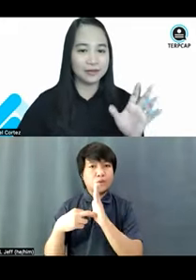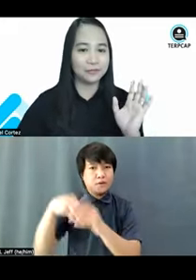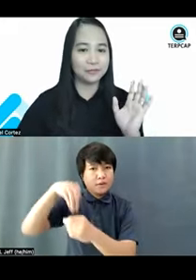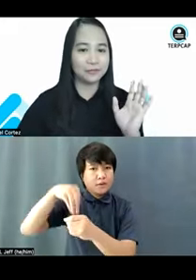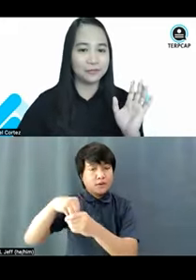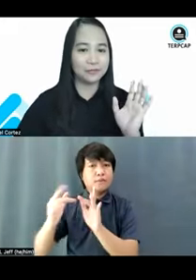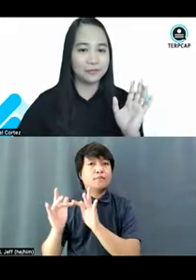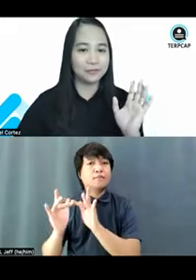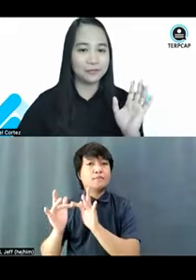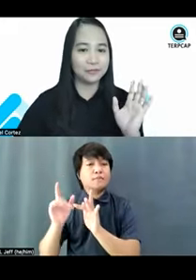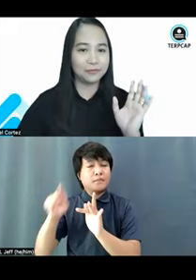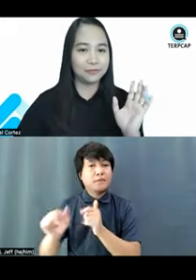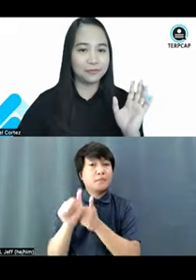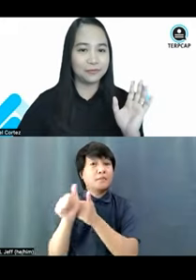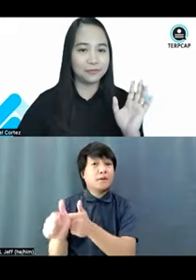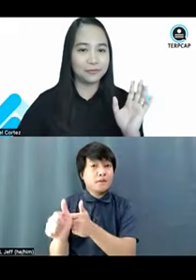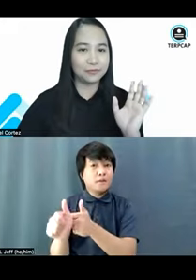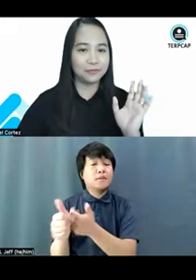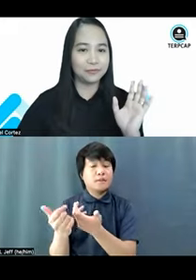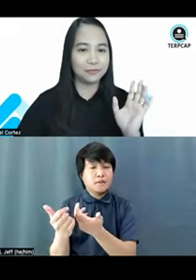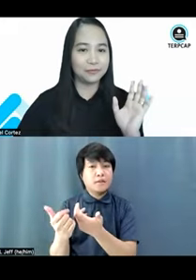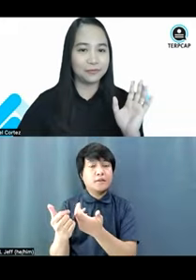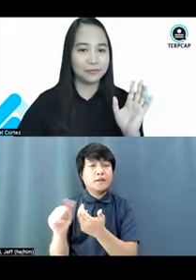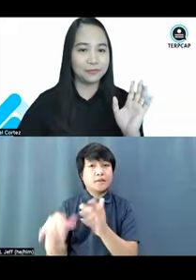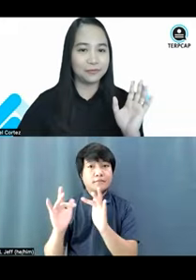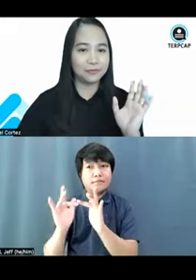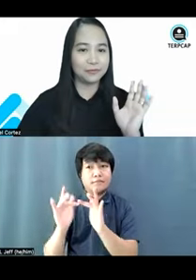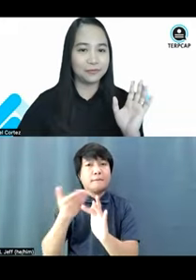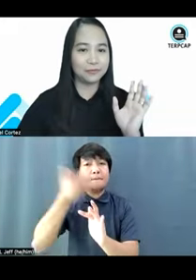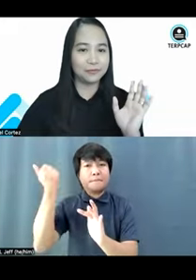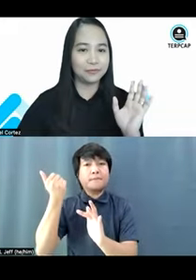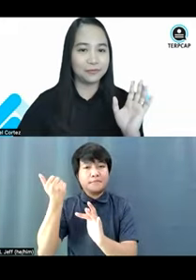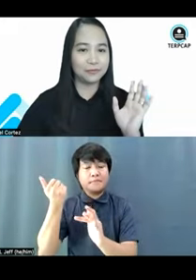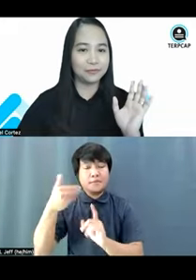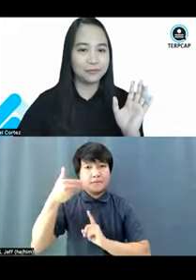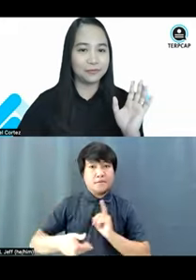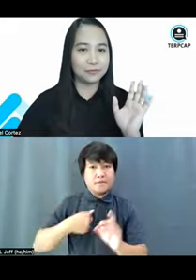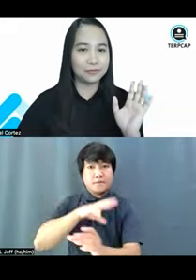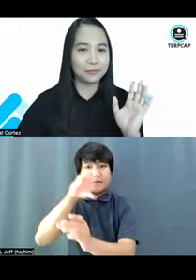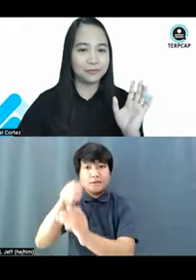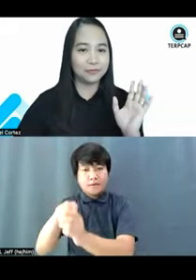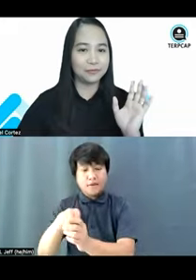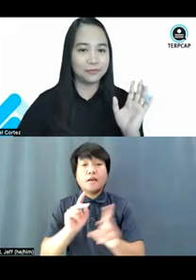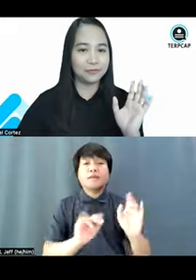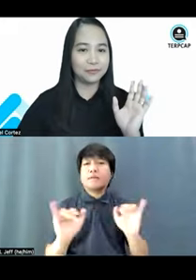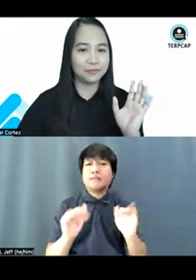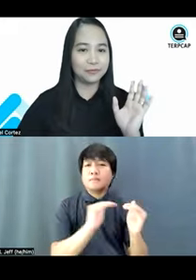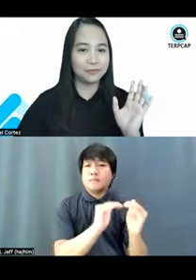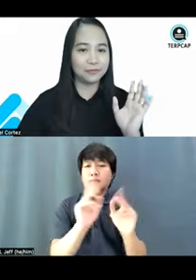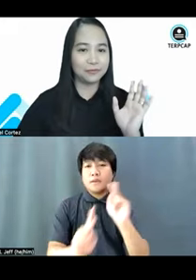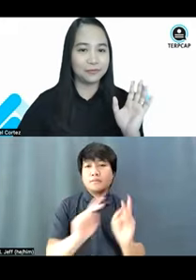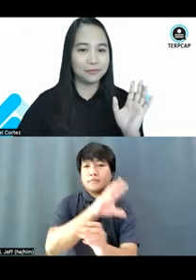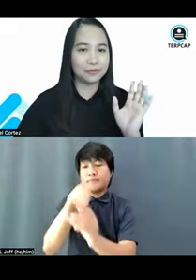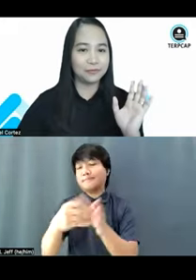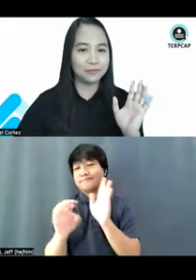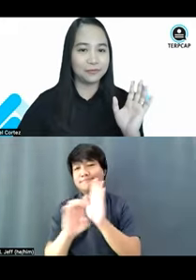we should follow to make the internet a better place for yourself and for others. So, when we say, hey,